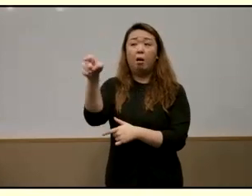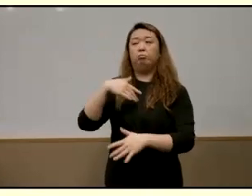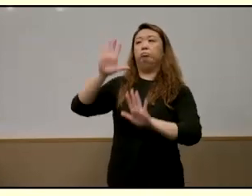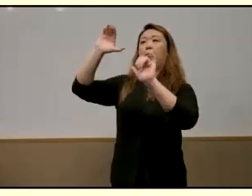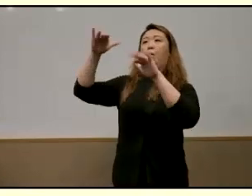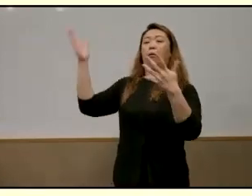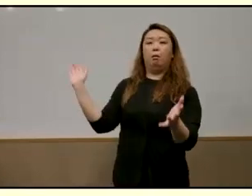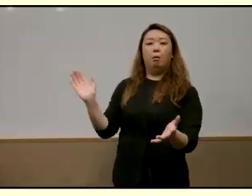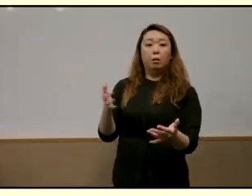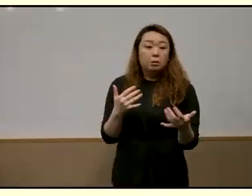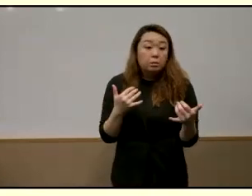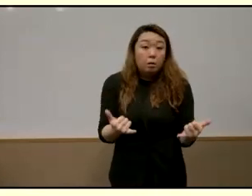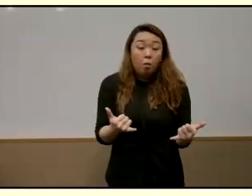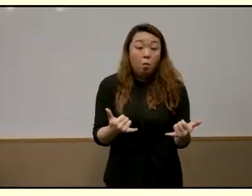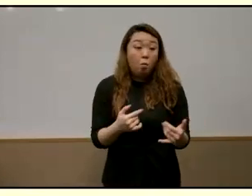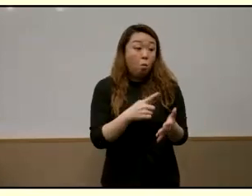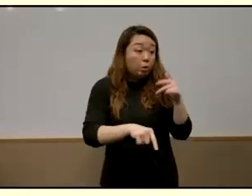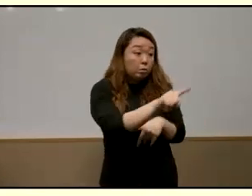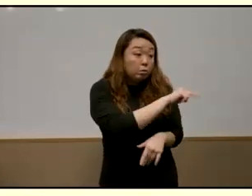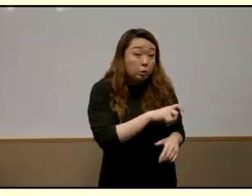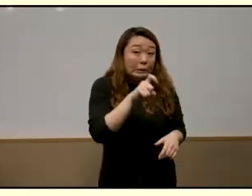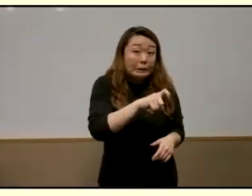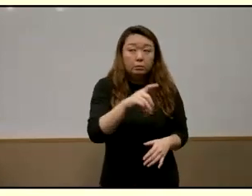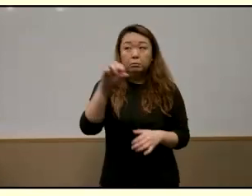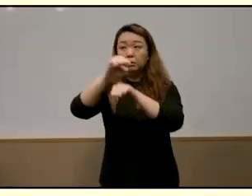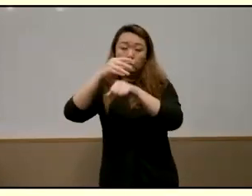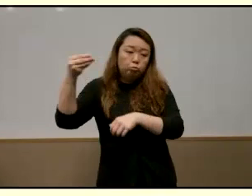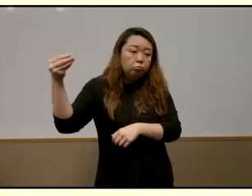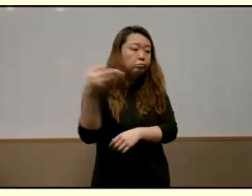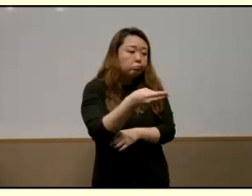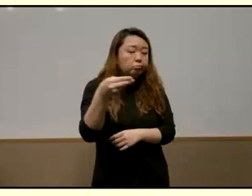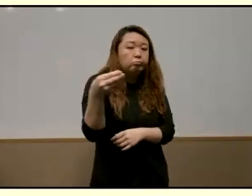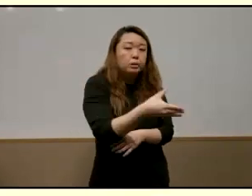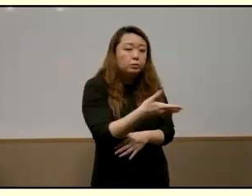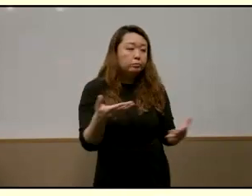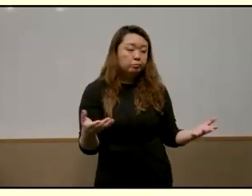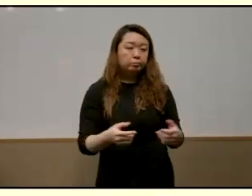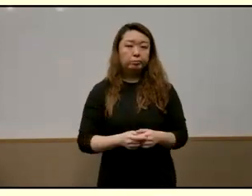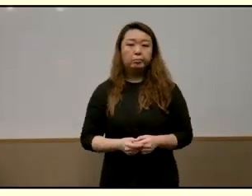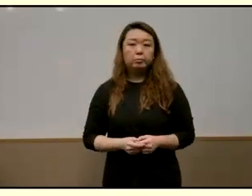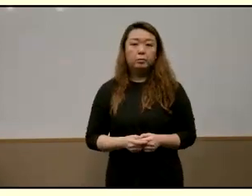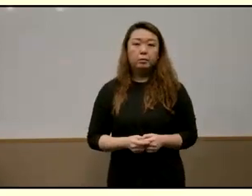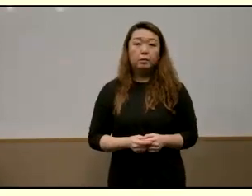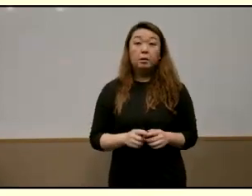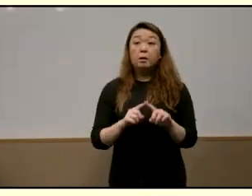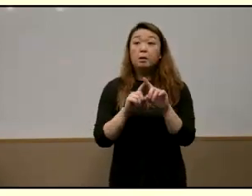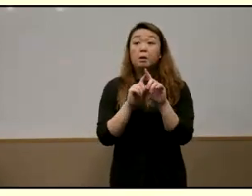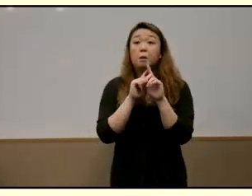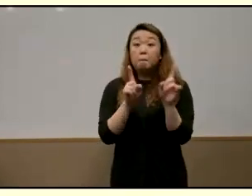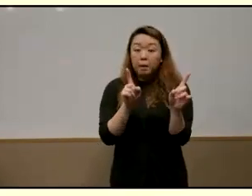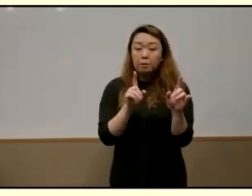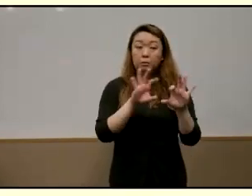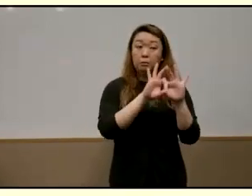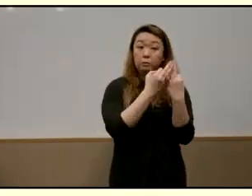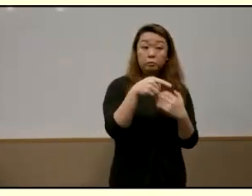gave us suffer what you need everything here however not only did families